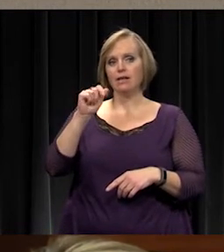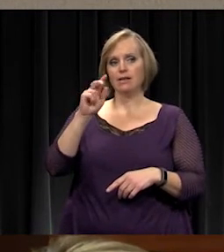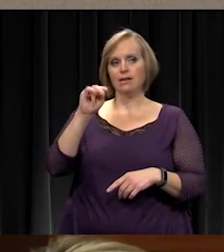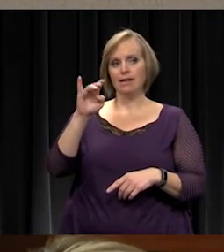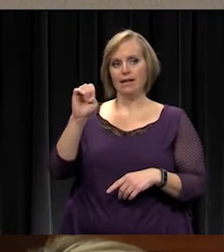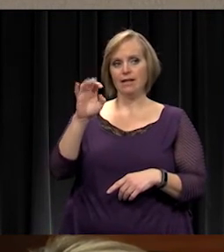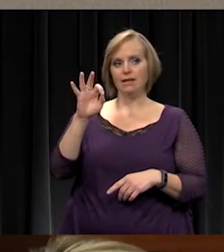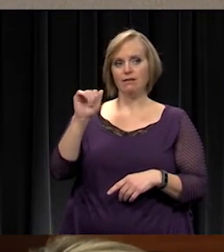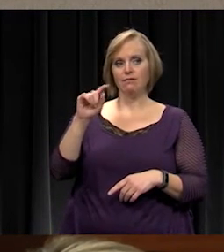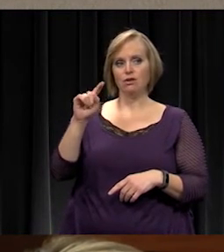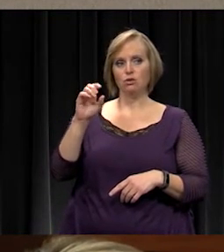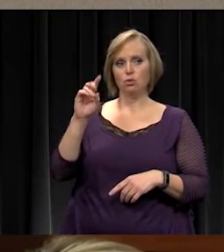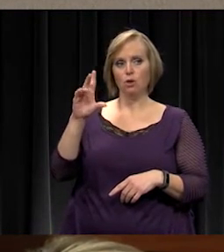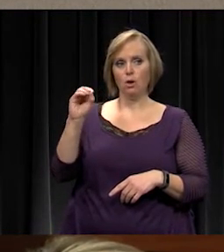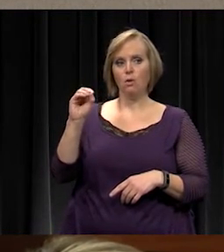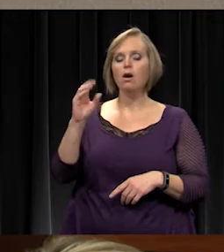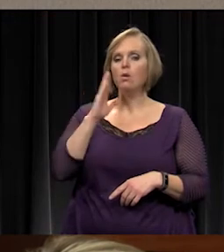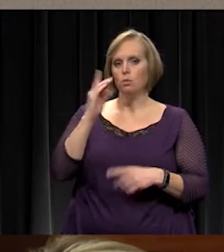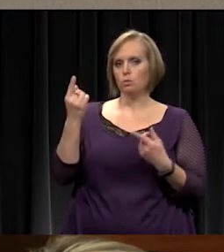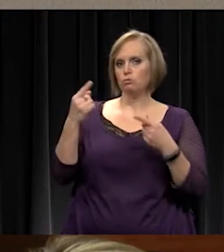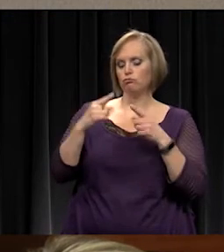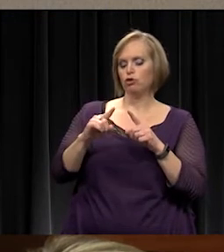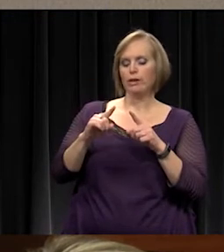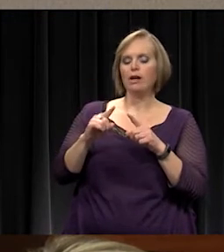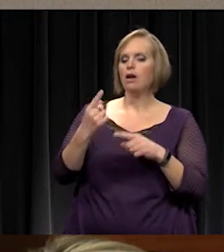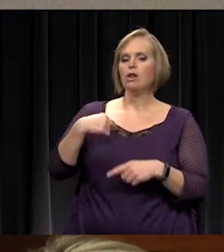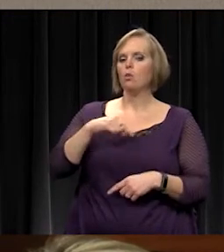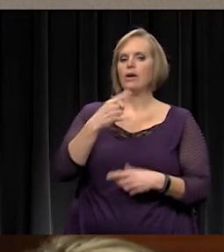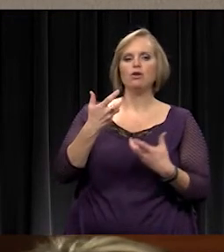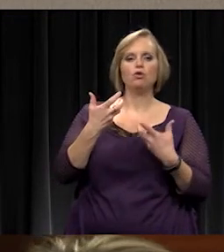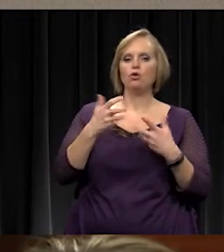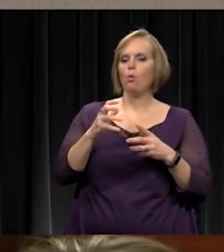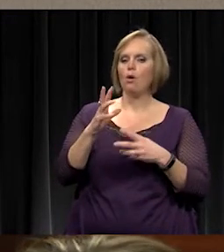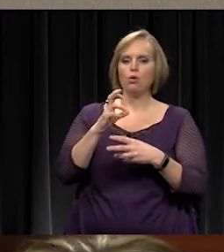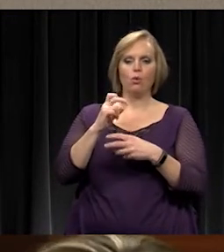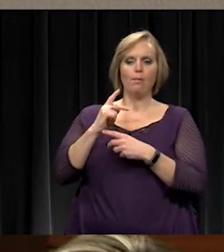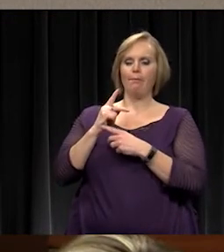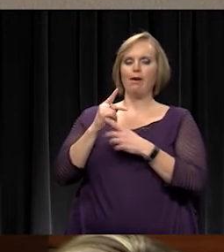agree with me that this is not something that we want to go back to paper and pencil.